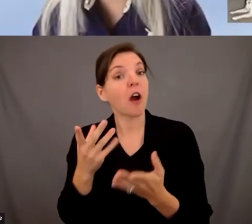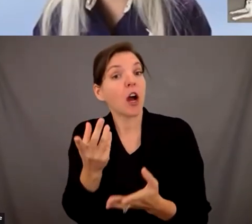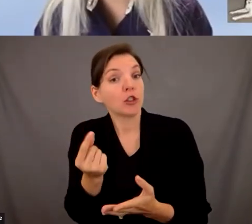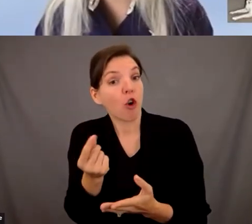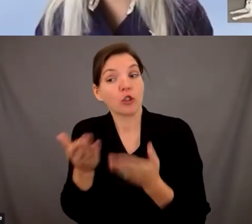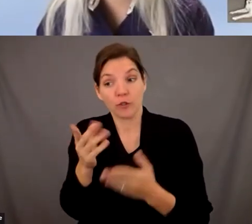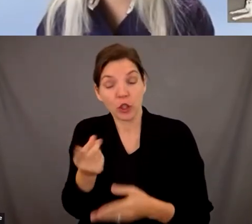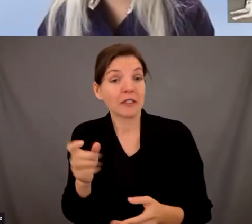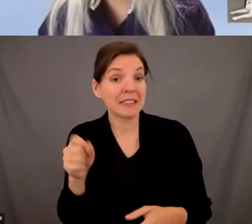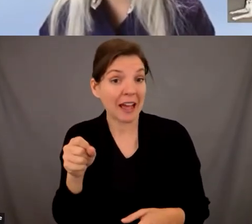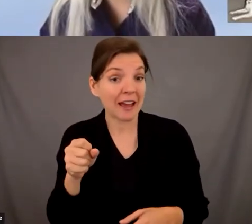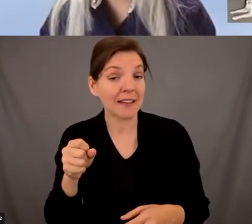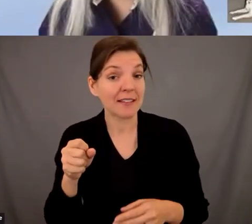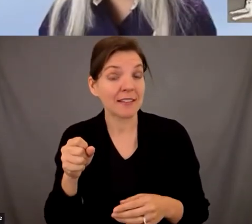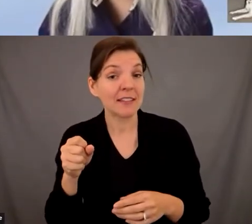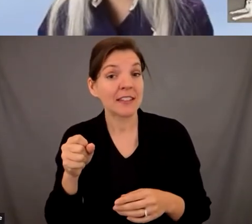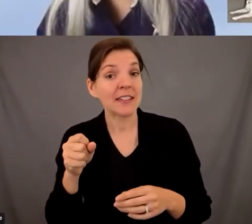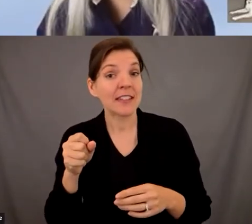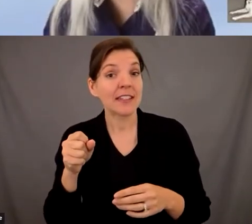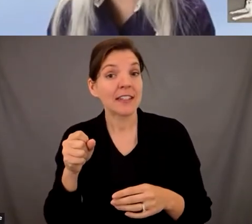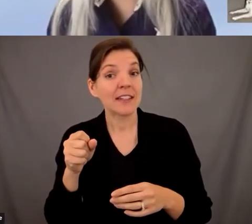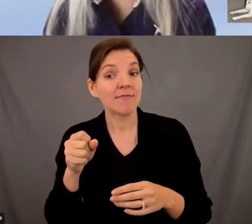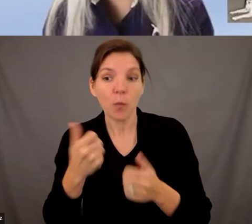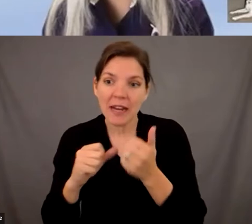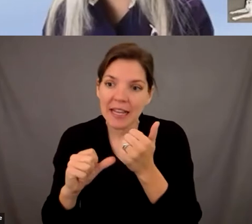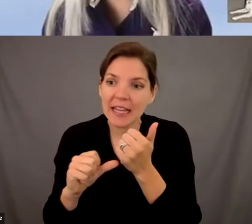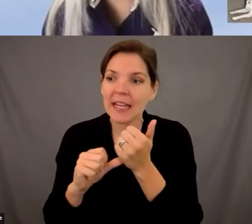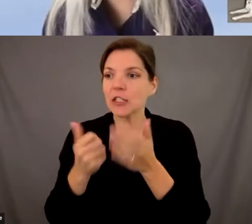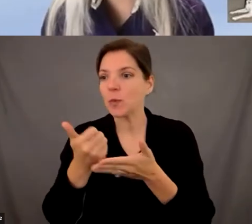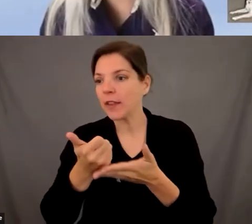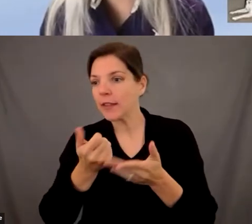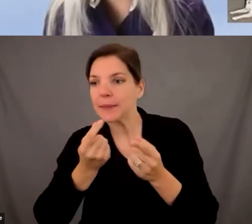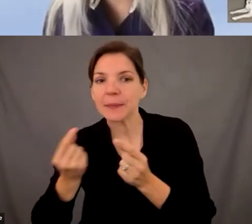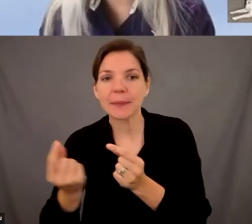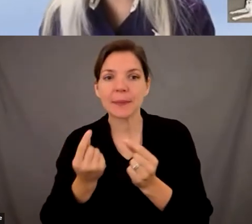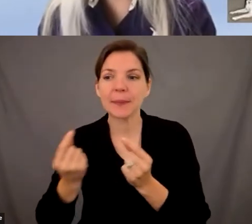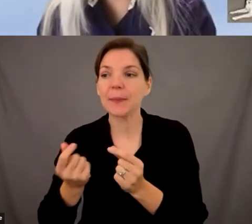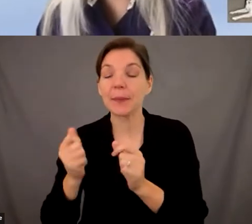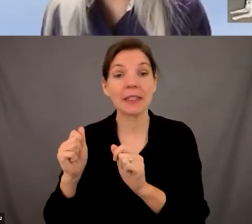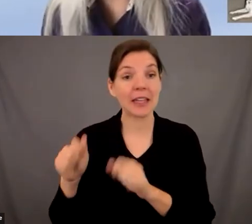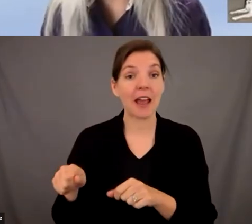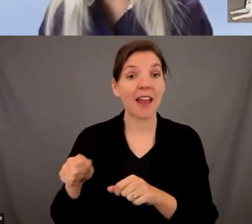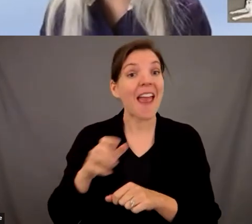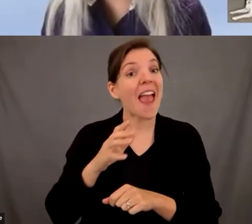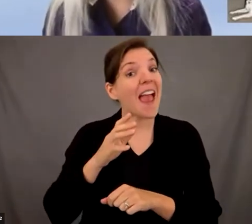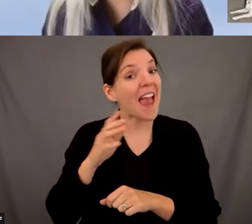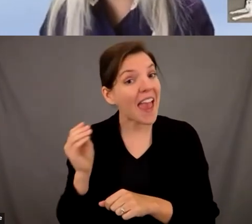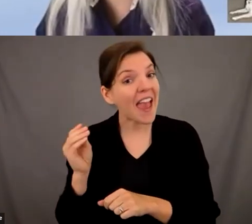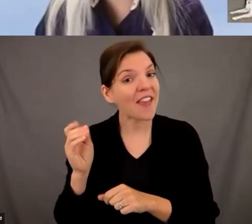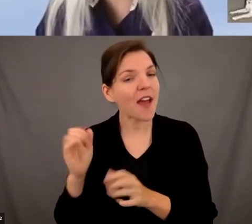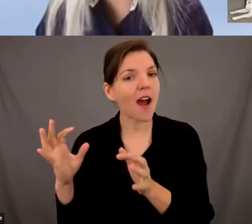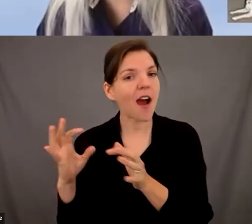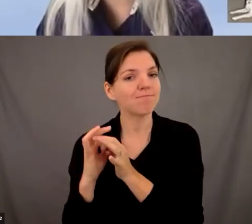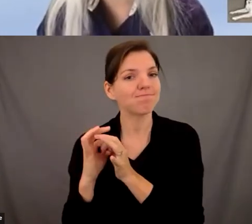that can help you know um assist someone with the tasks that they need during their daily lives but also that bond